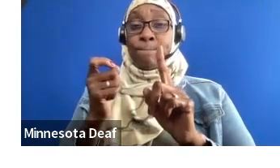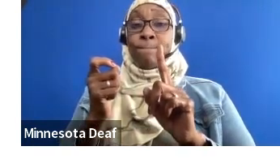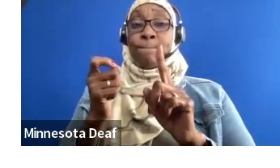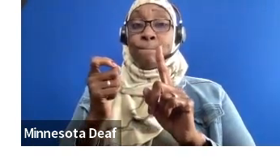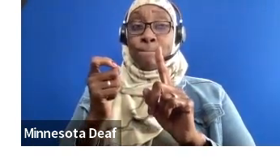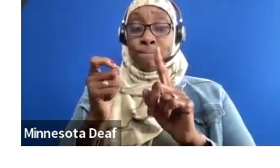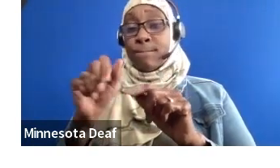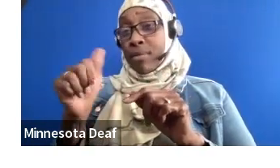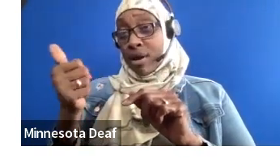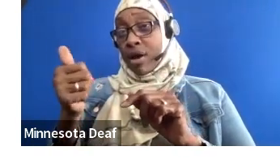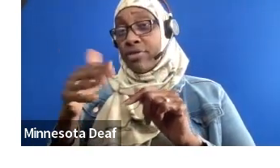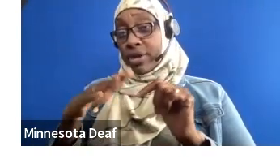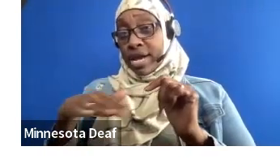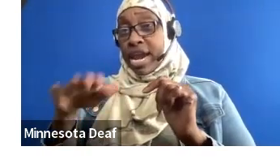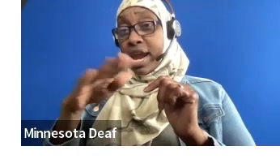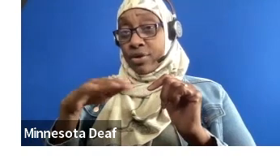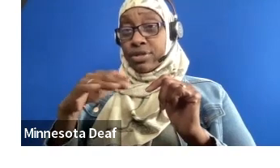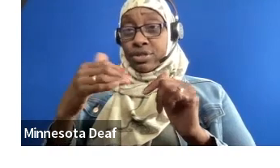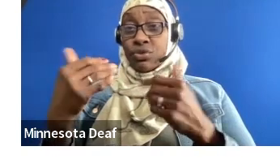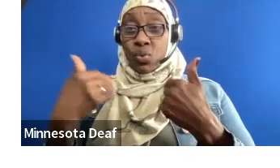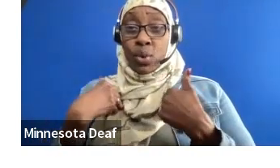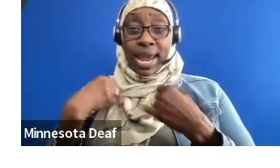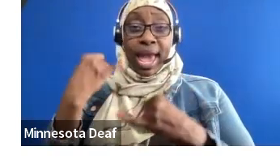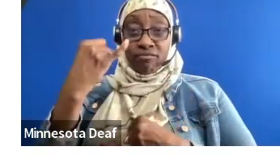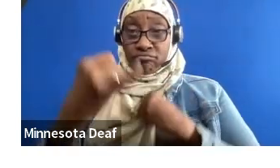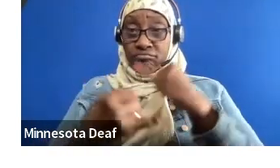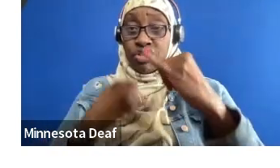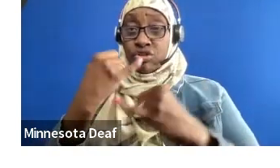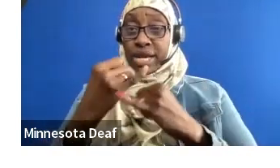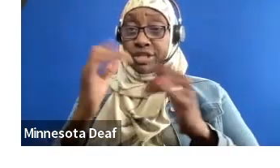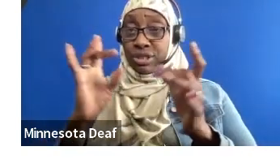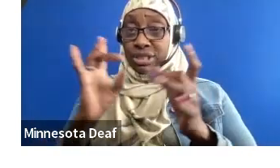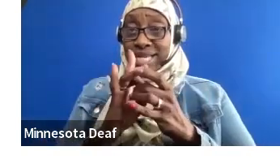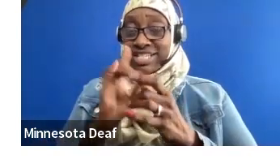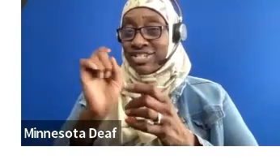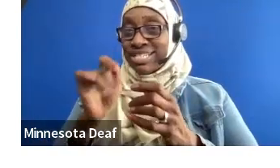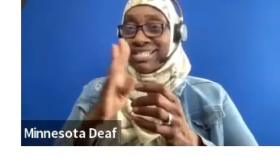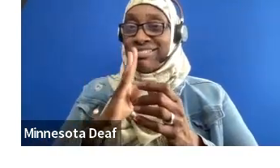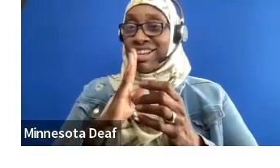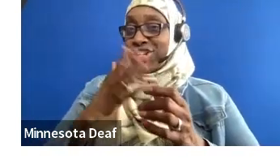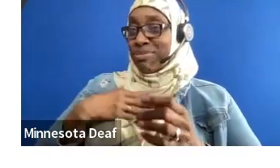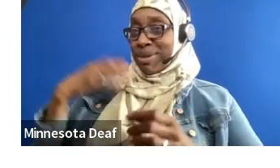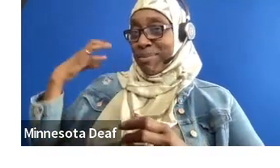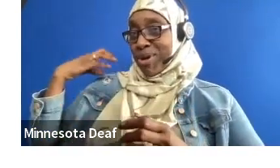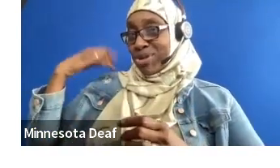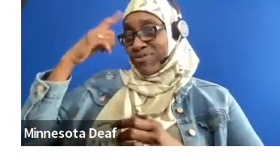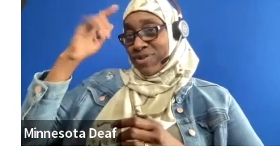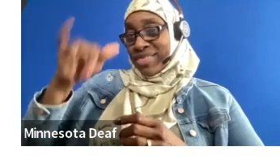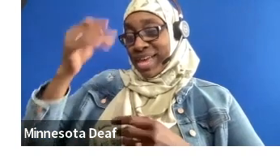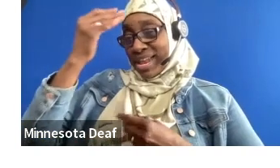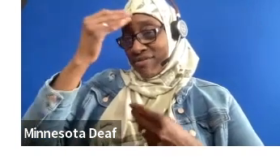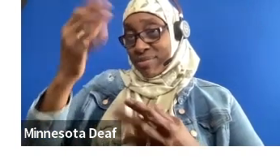So we do have international reach there. You need to talk to my manager for those specifics. But I do know that, right,